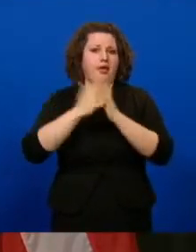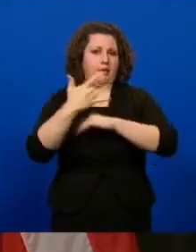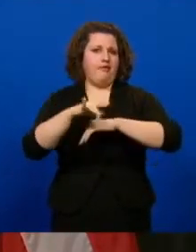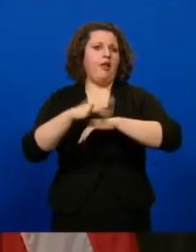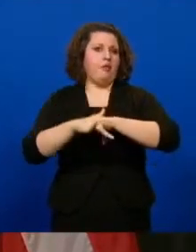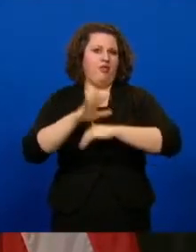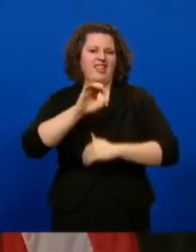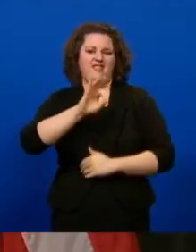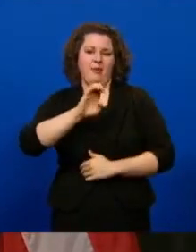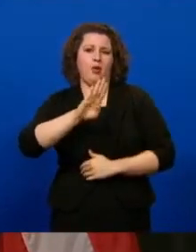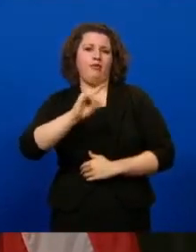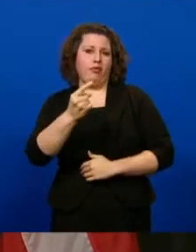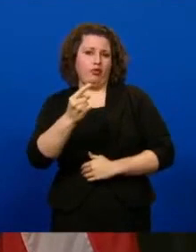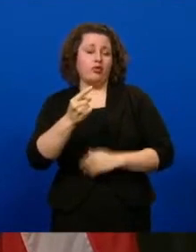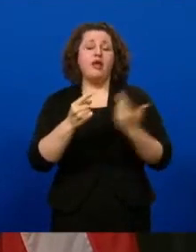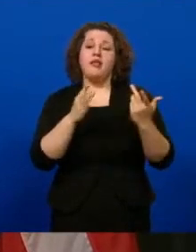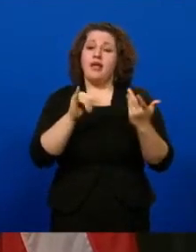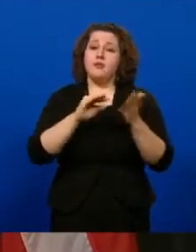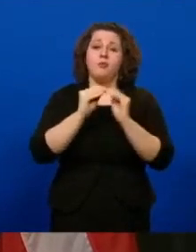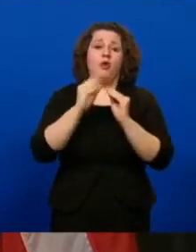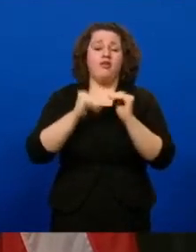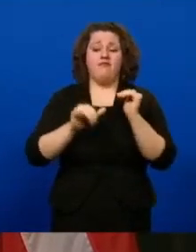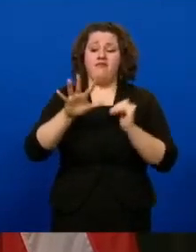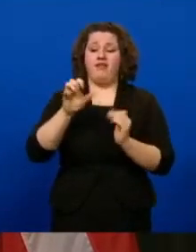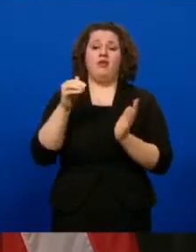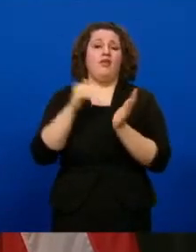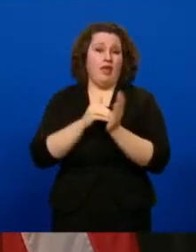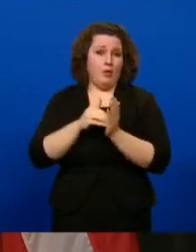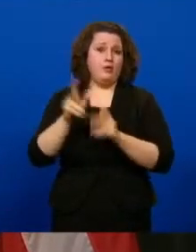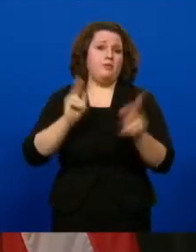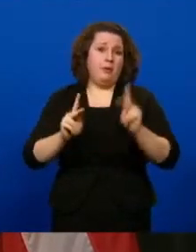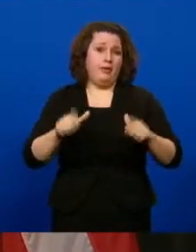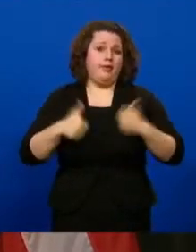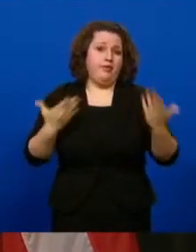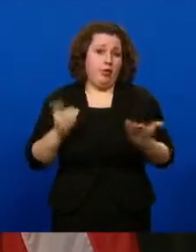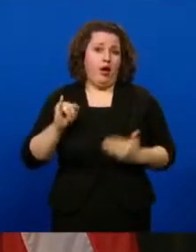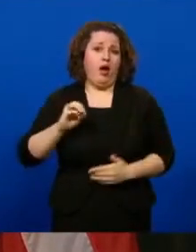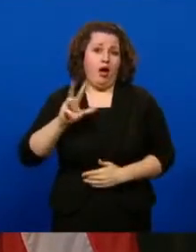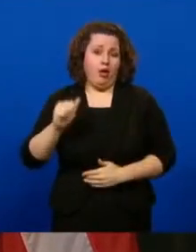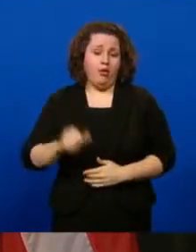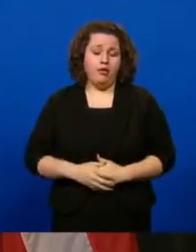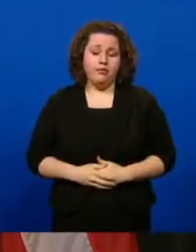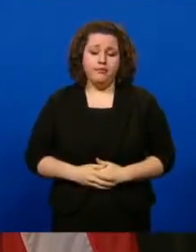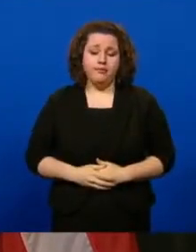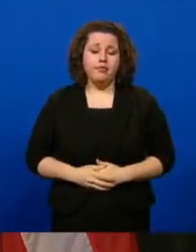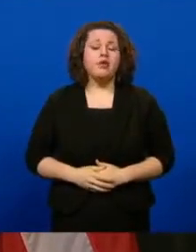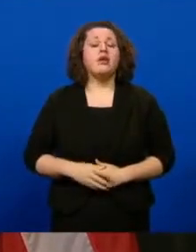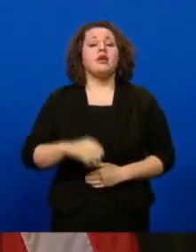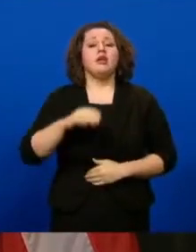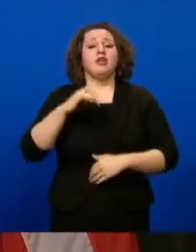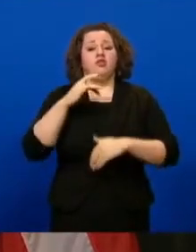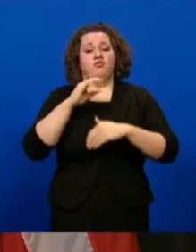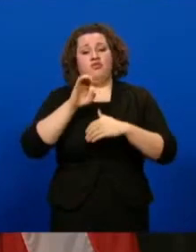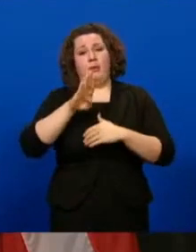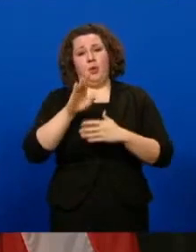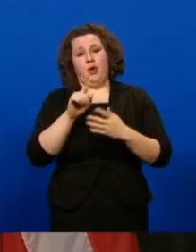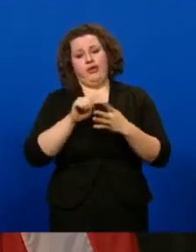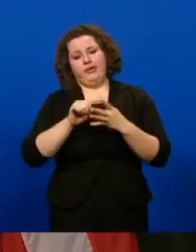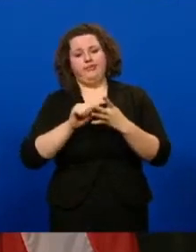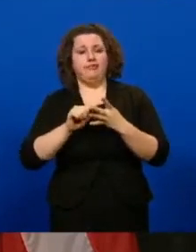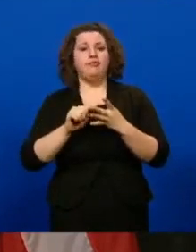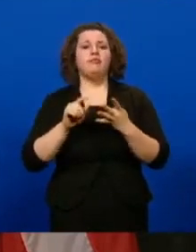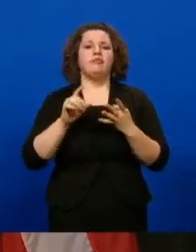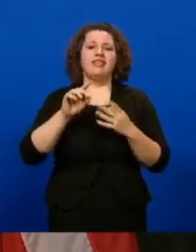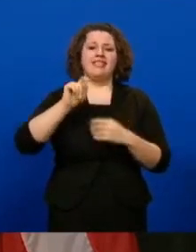And this accounts for more than 500,000 Iowans. In early February, Tier 1, which includes